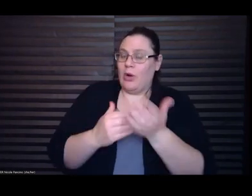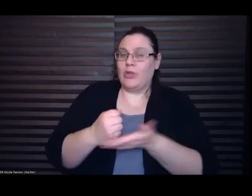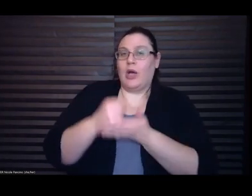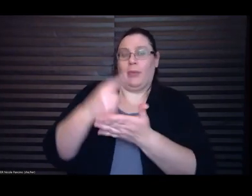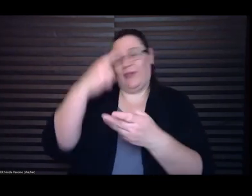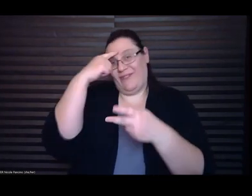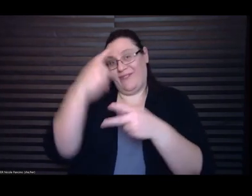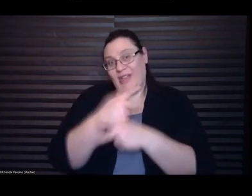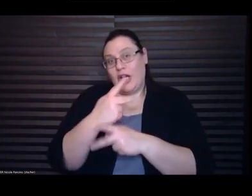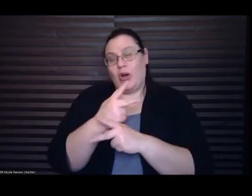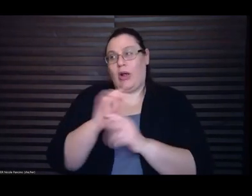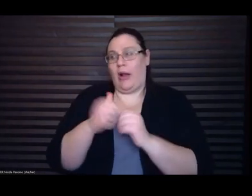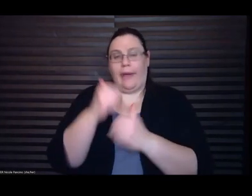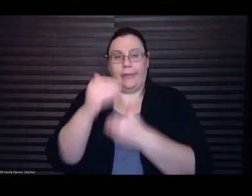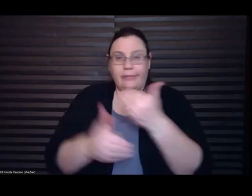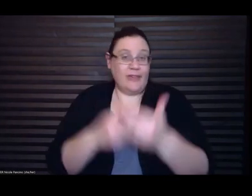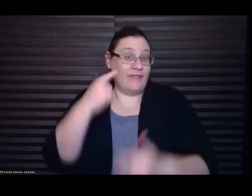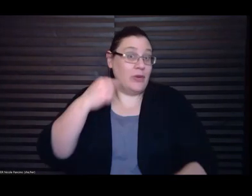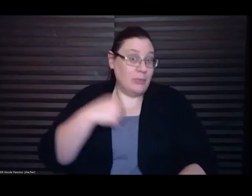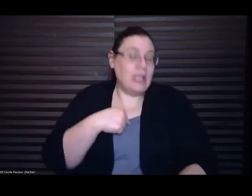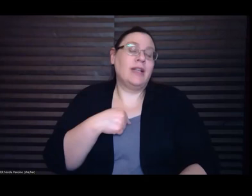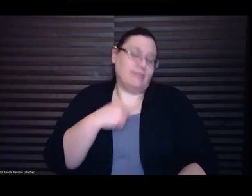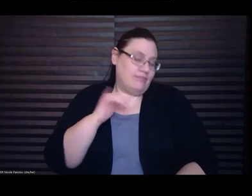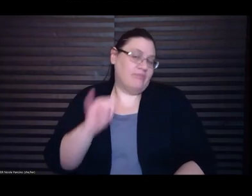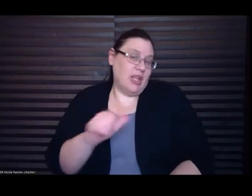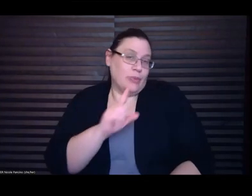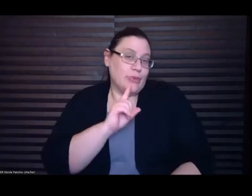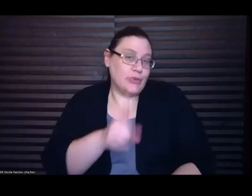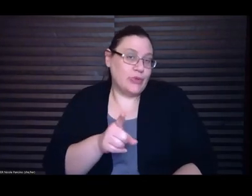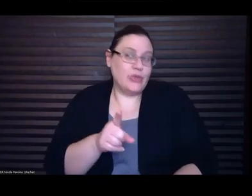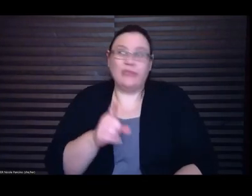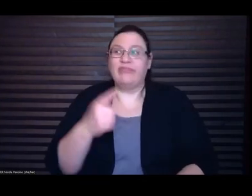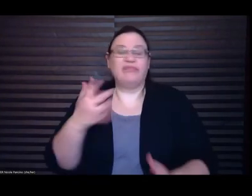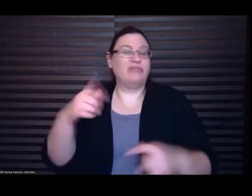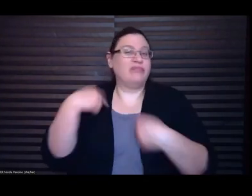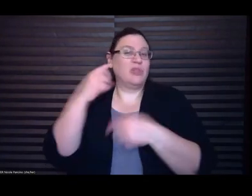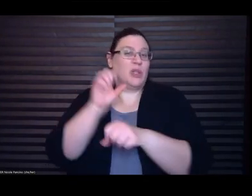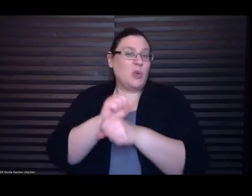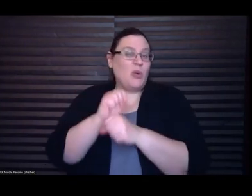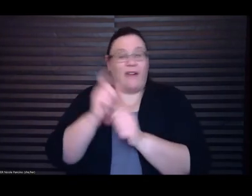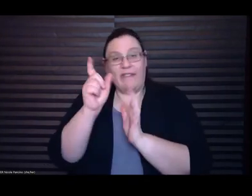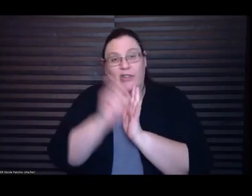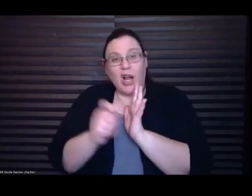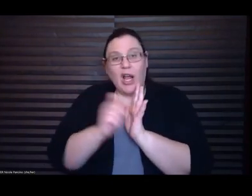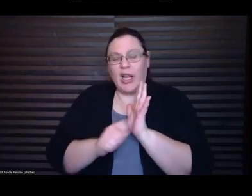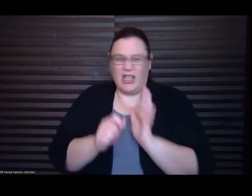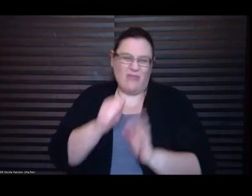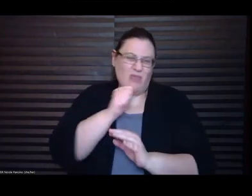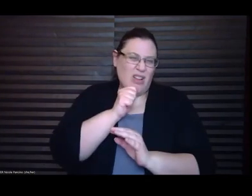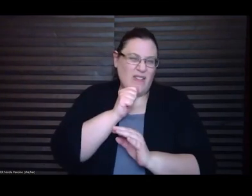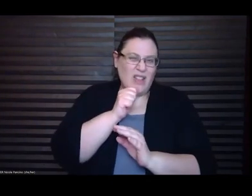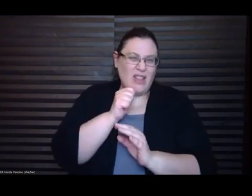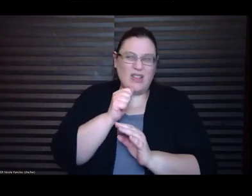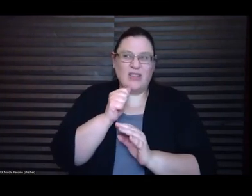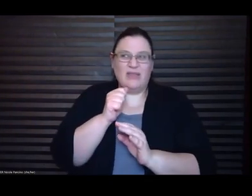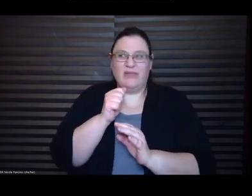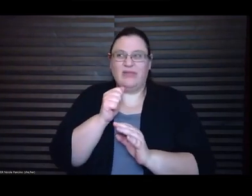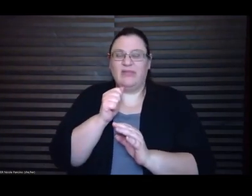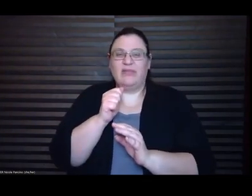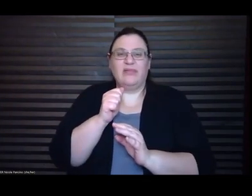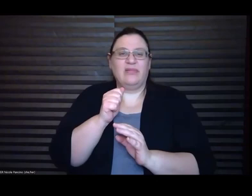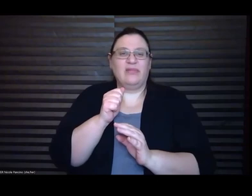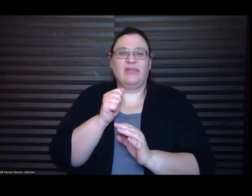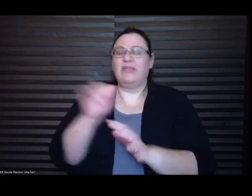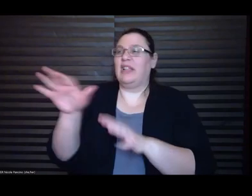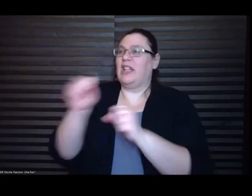had been doing the work of writing you know privately leaving work and getting my drafts done I was putting in